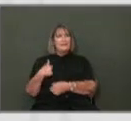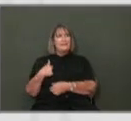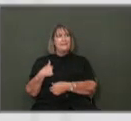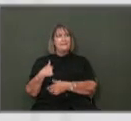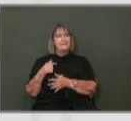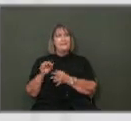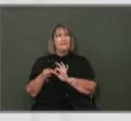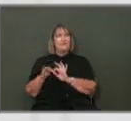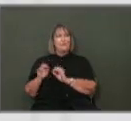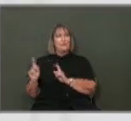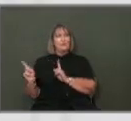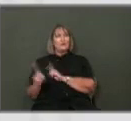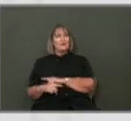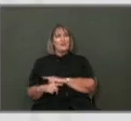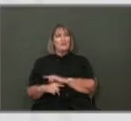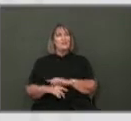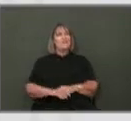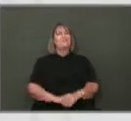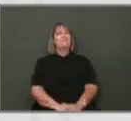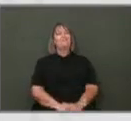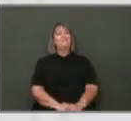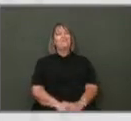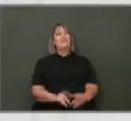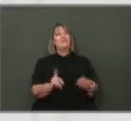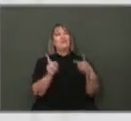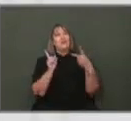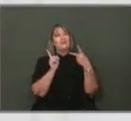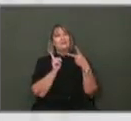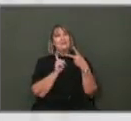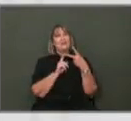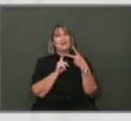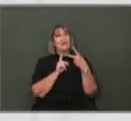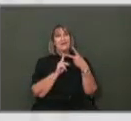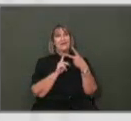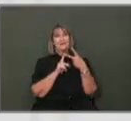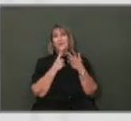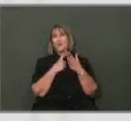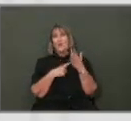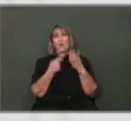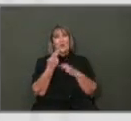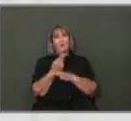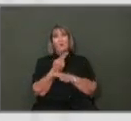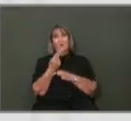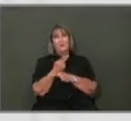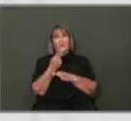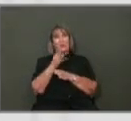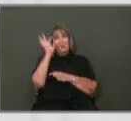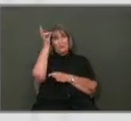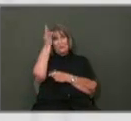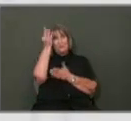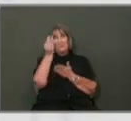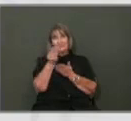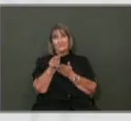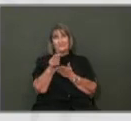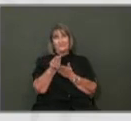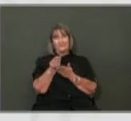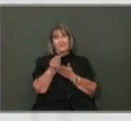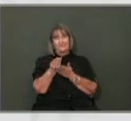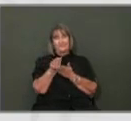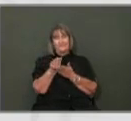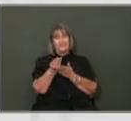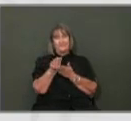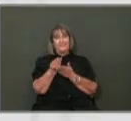we use federal funds with to